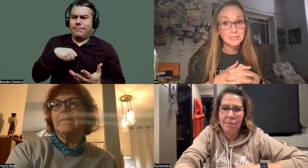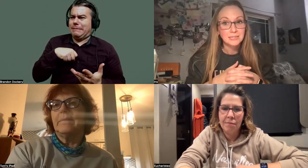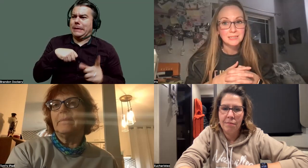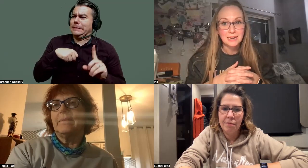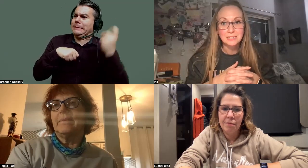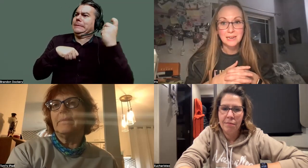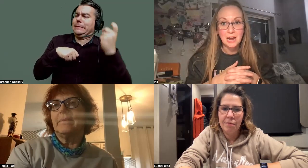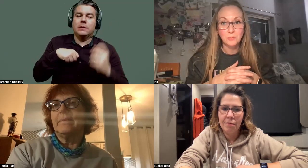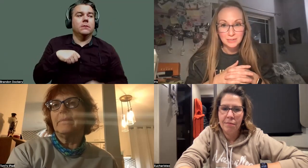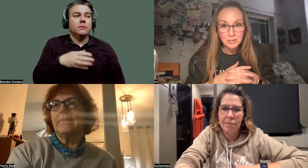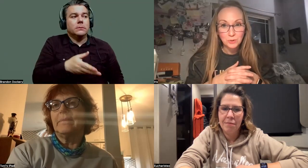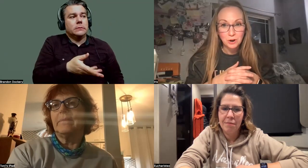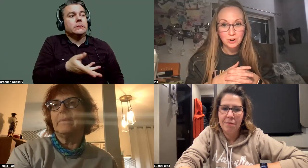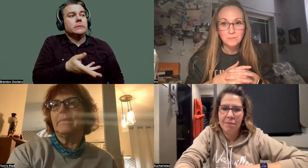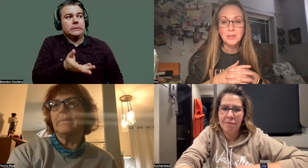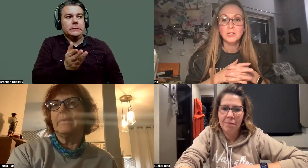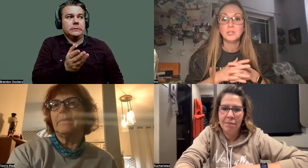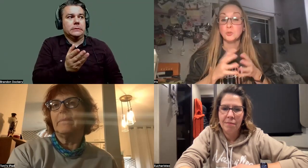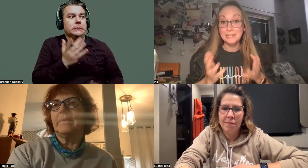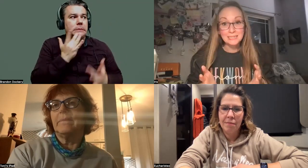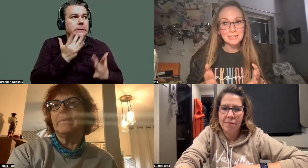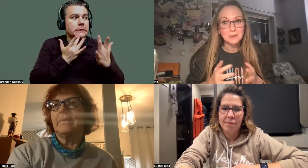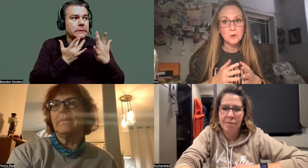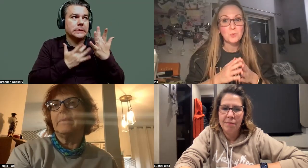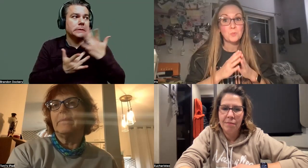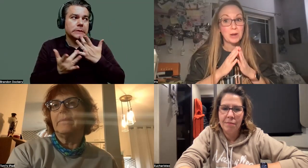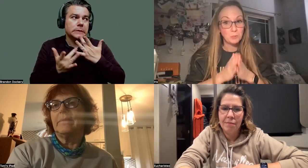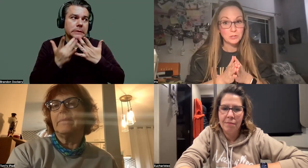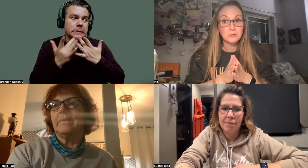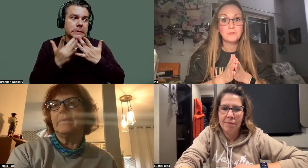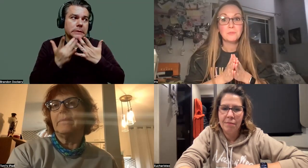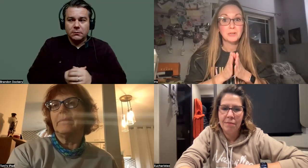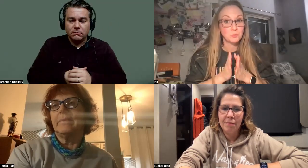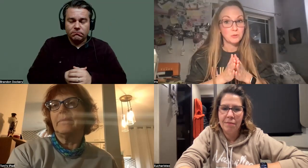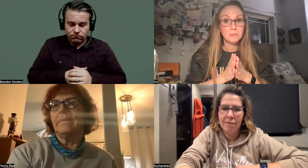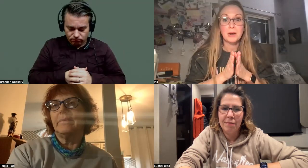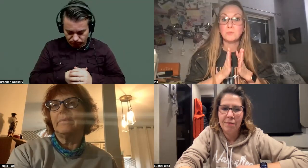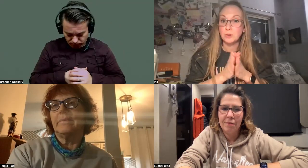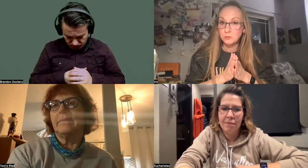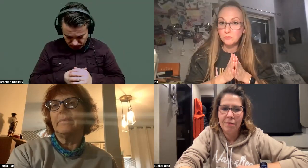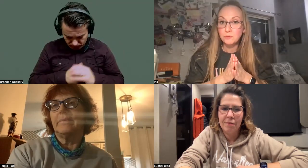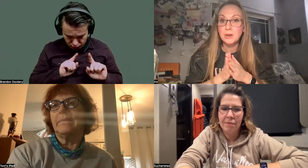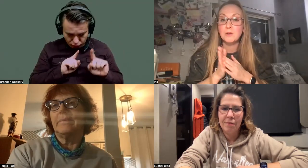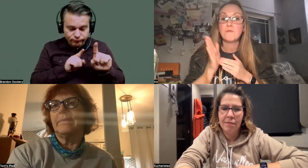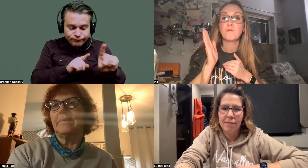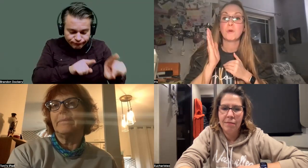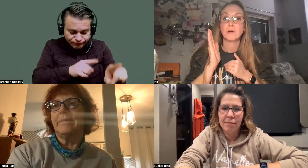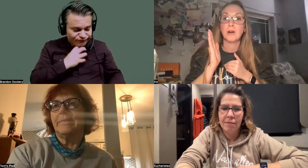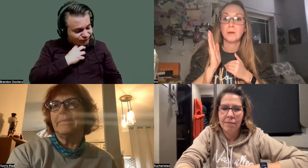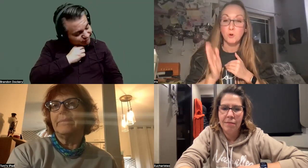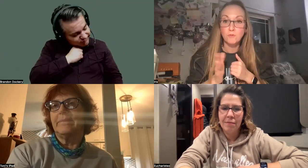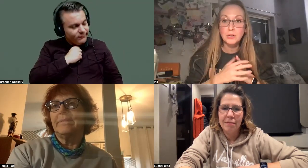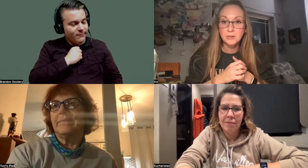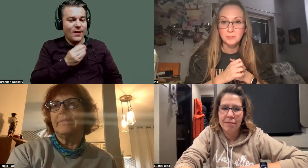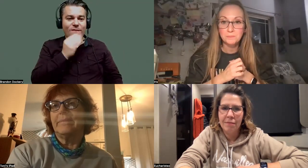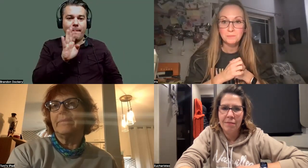no, seriously, that's how in need we are. So I did. I went to a food bank, swallowed my pride, went to a food bank for